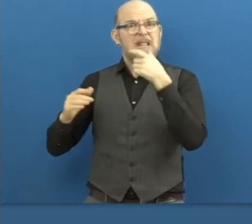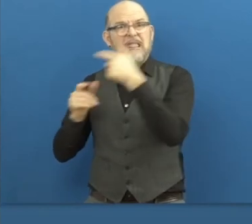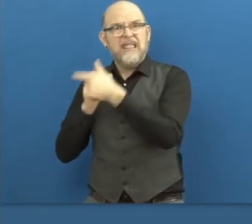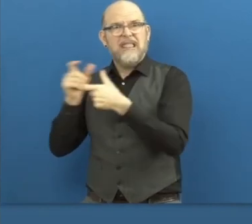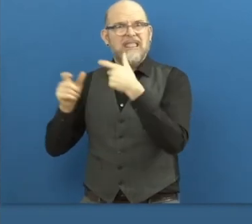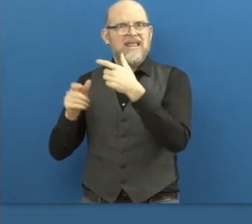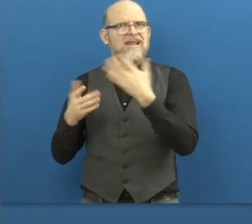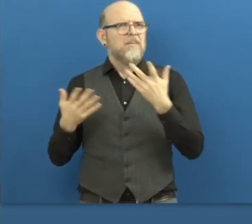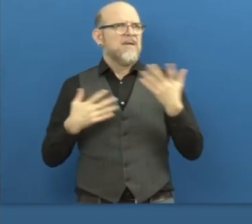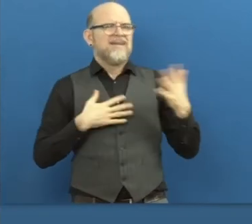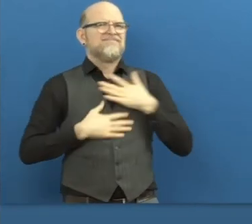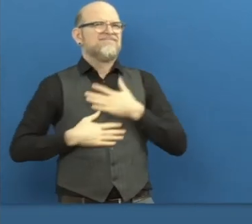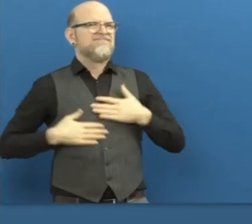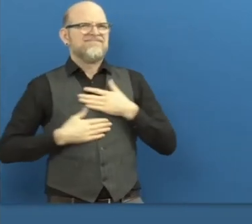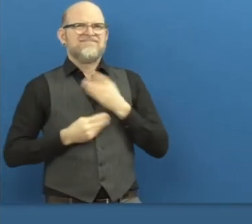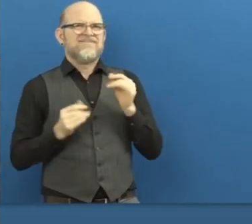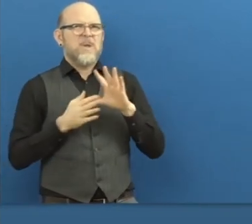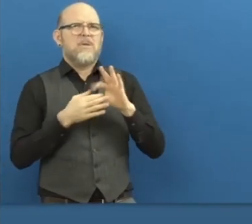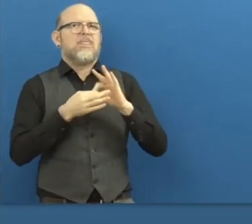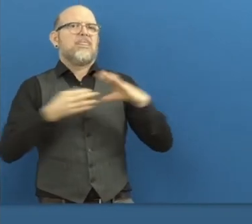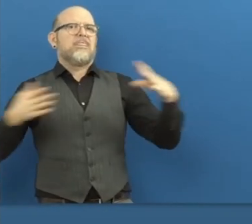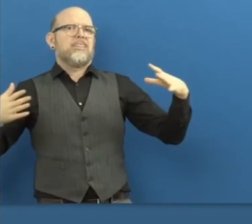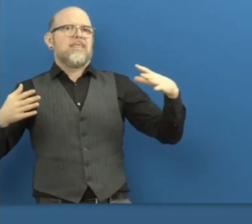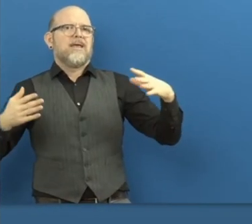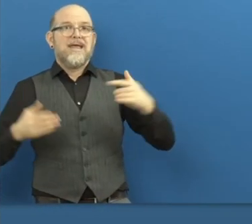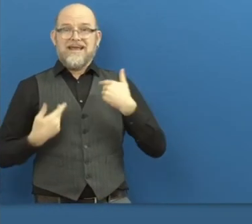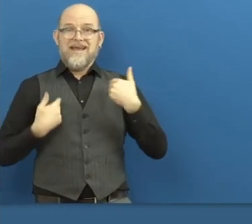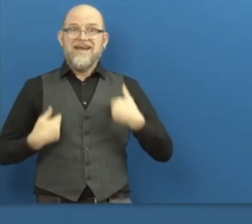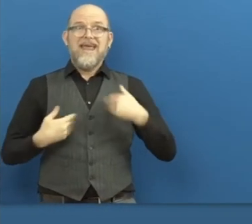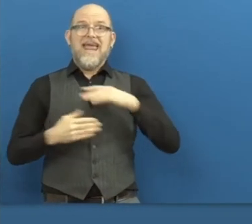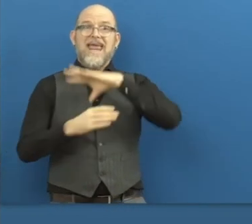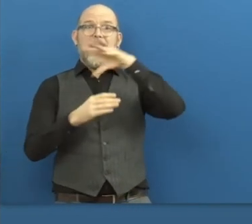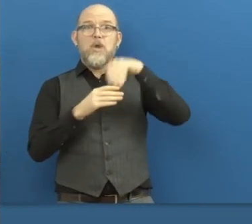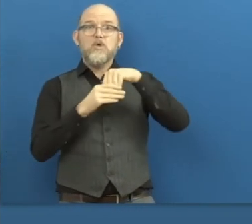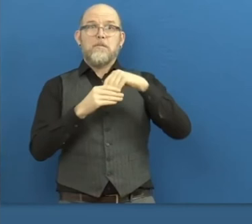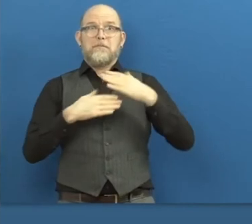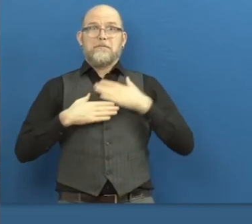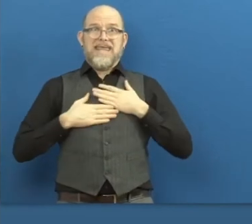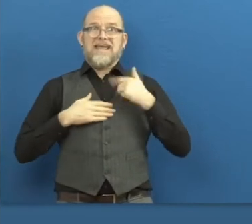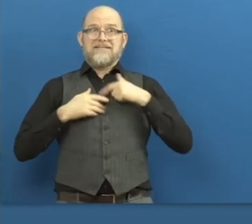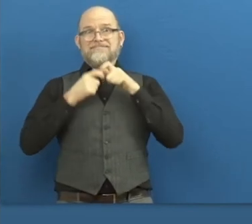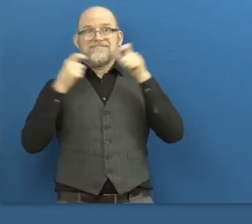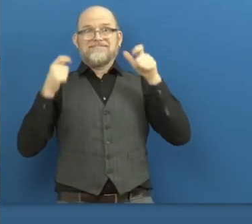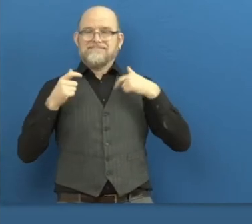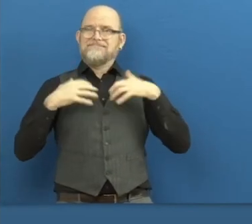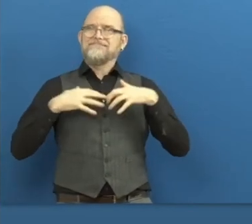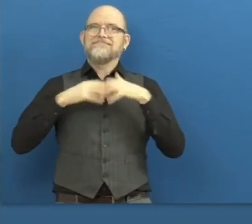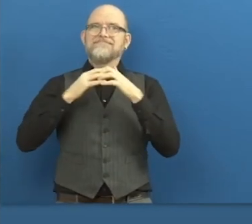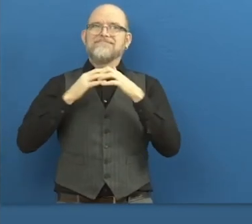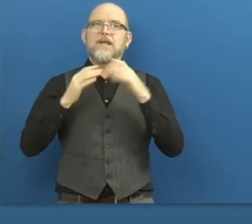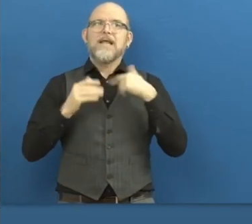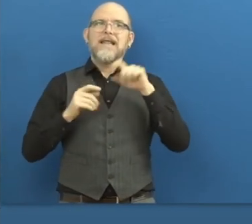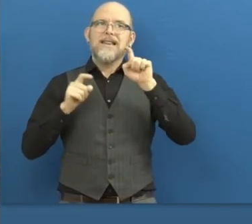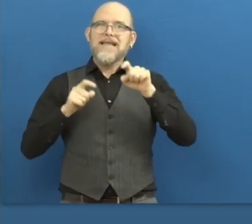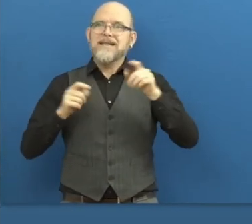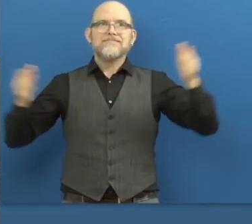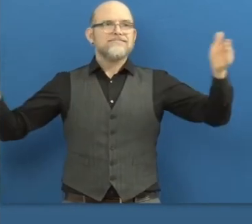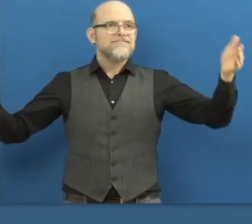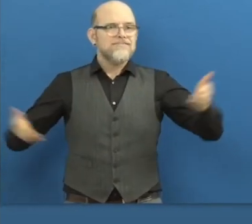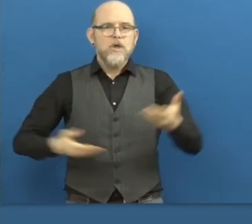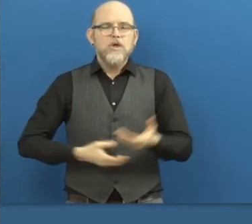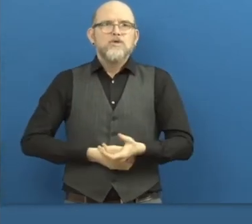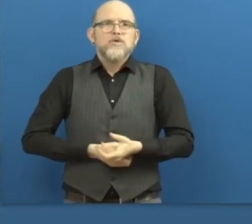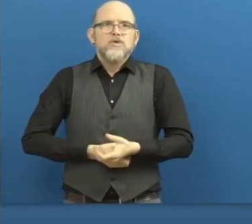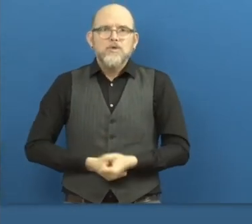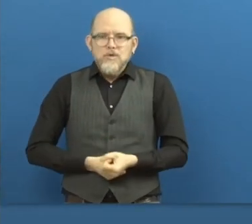to build trust on both sides. And this trust building is saying as a company